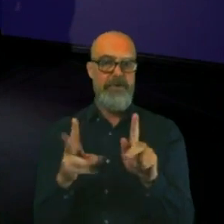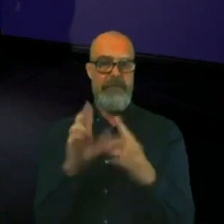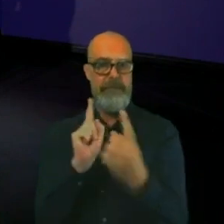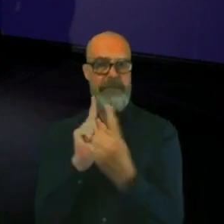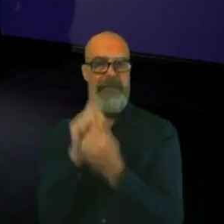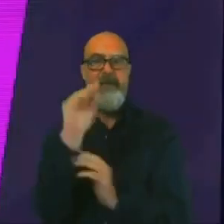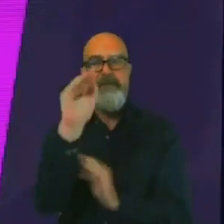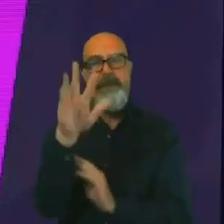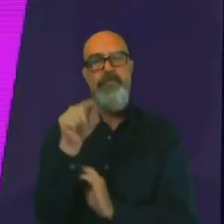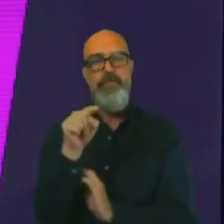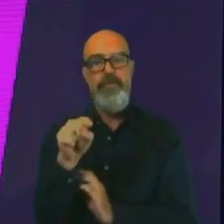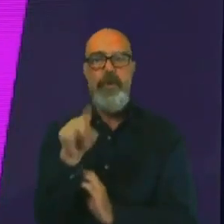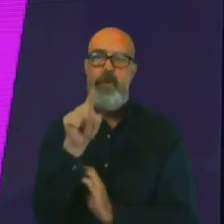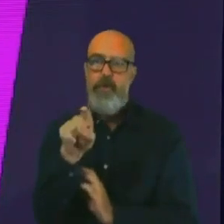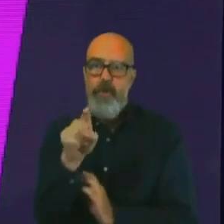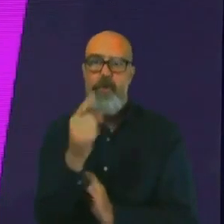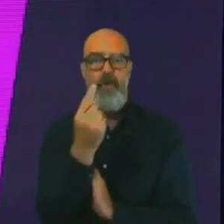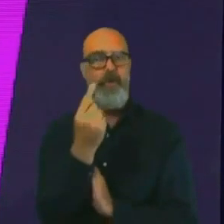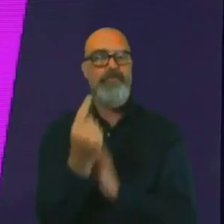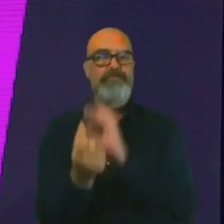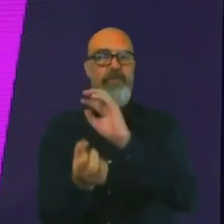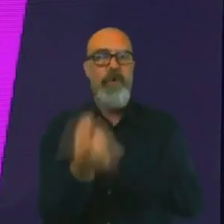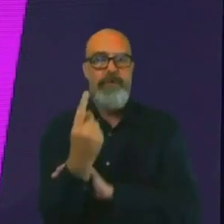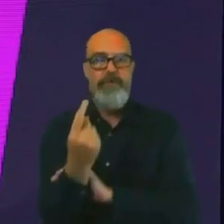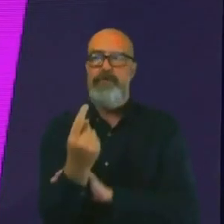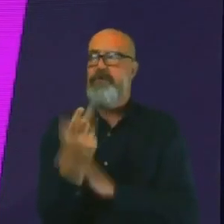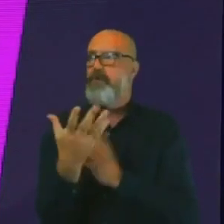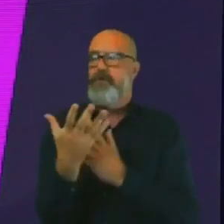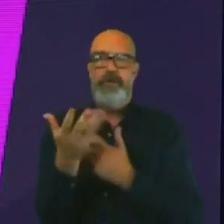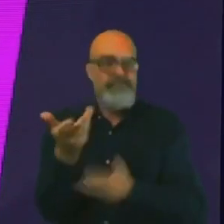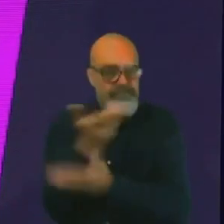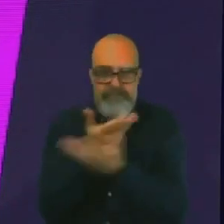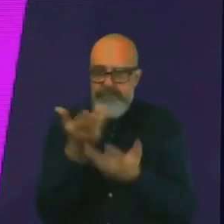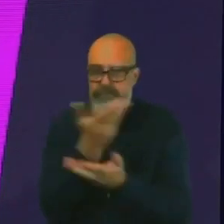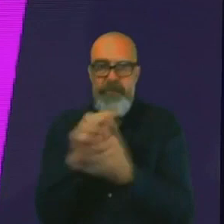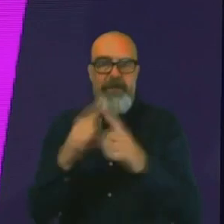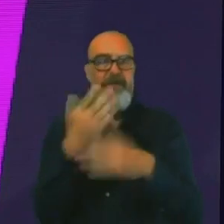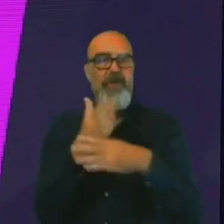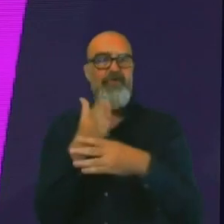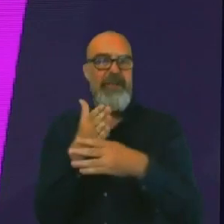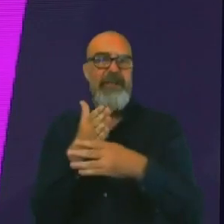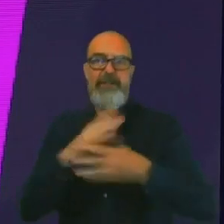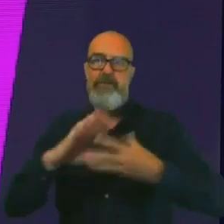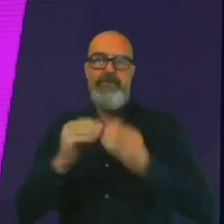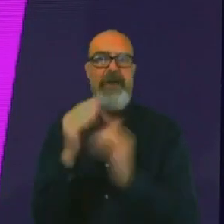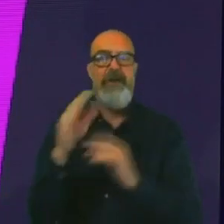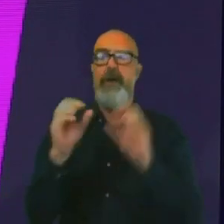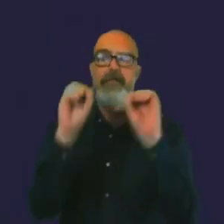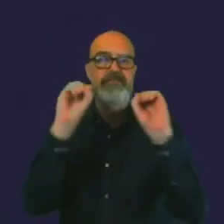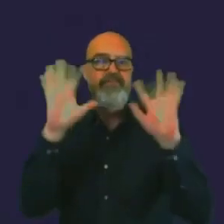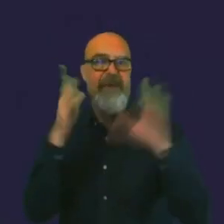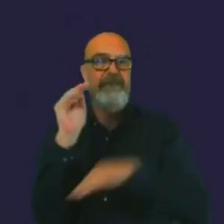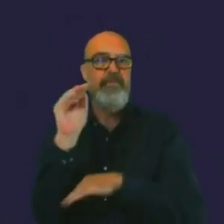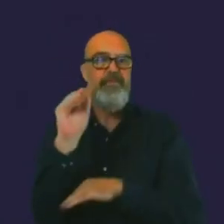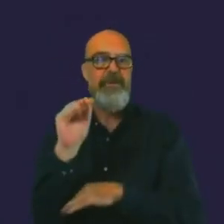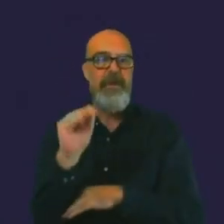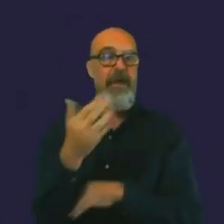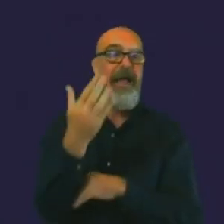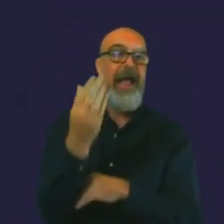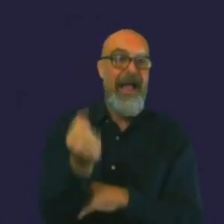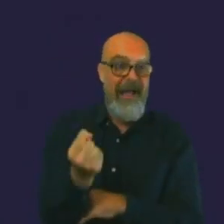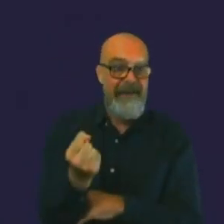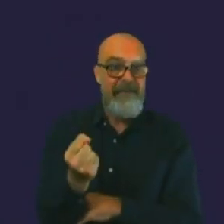about careers that use STEM to build a brighter future. In the hot seats, we have Corgan Farmer from